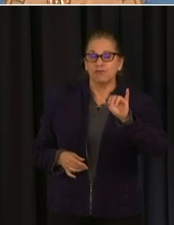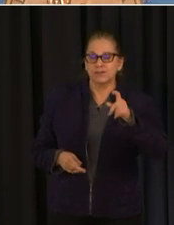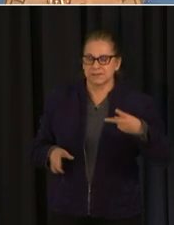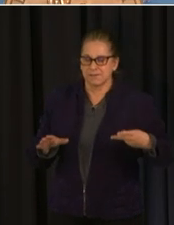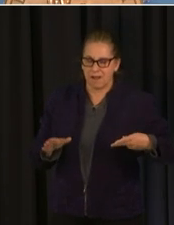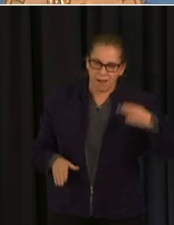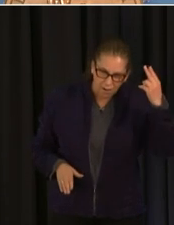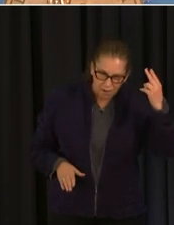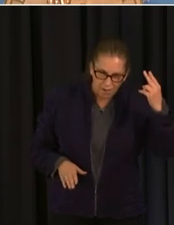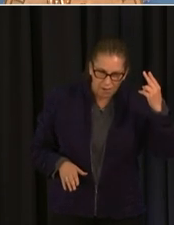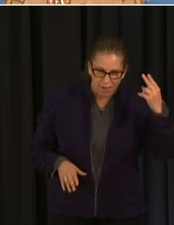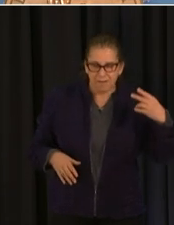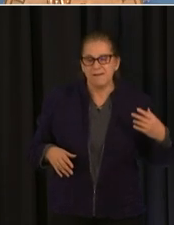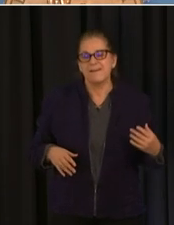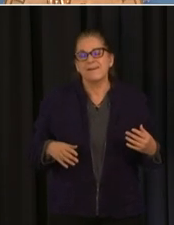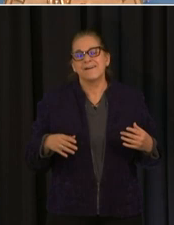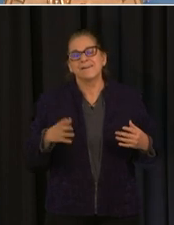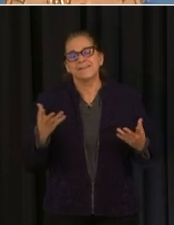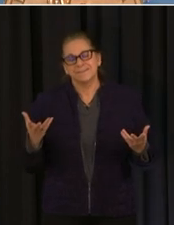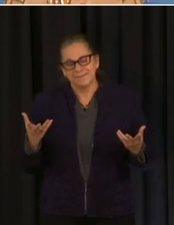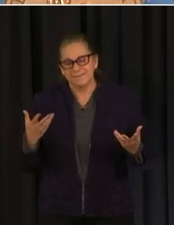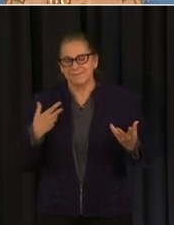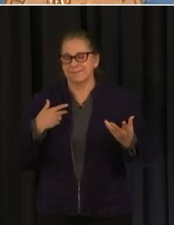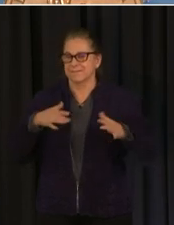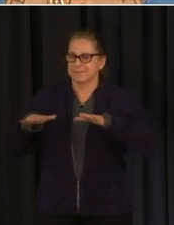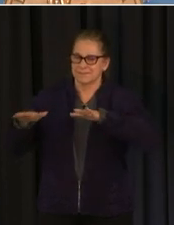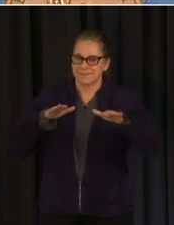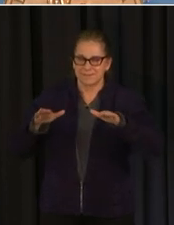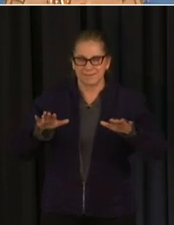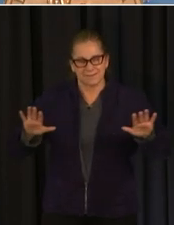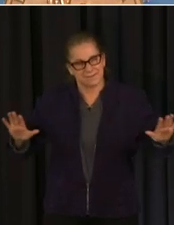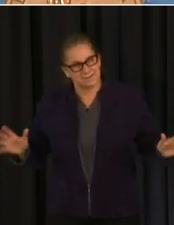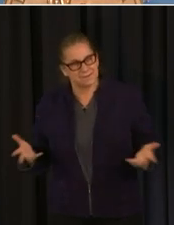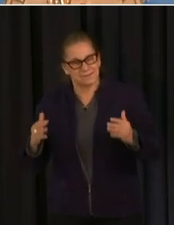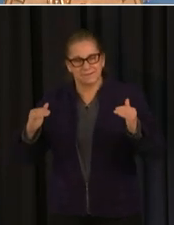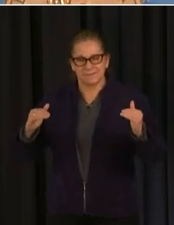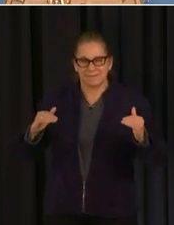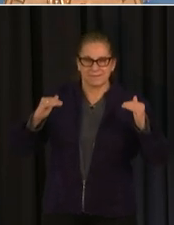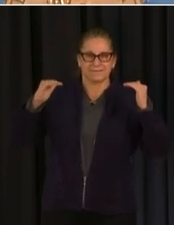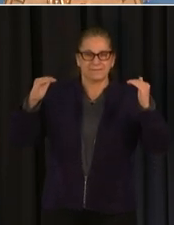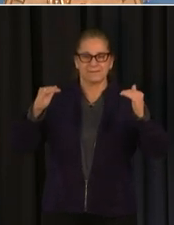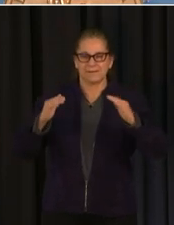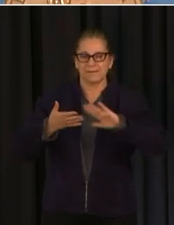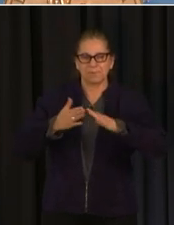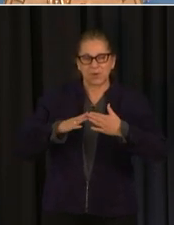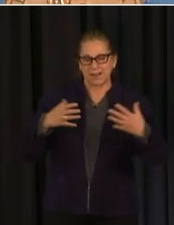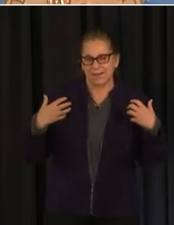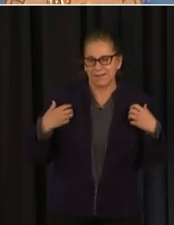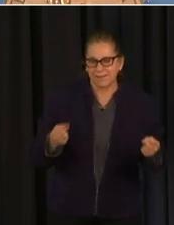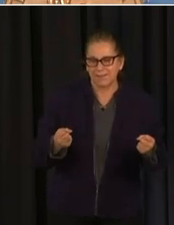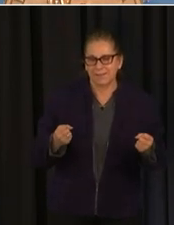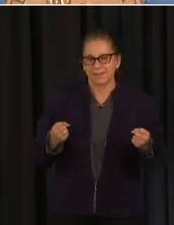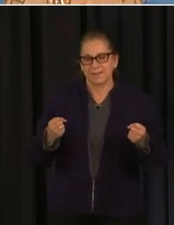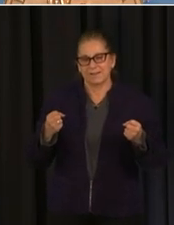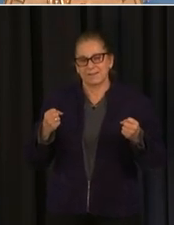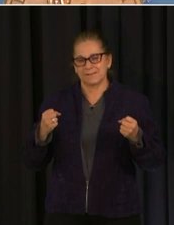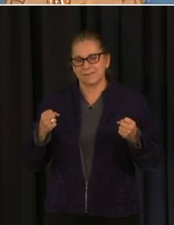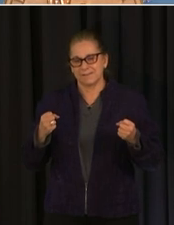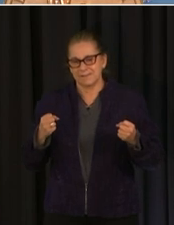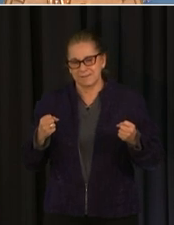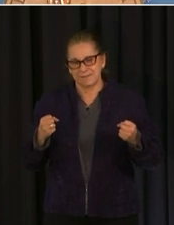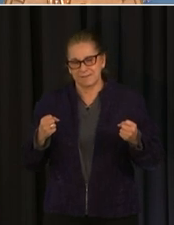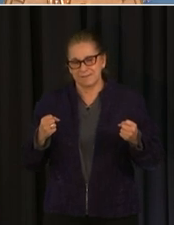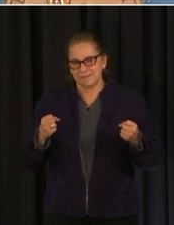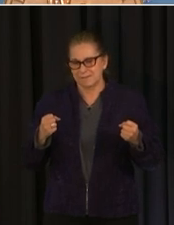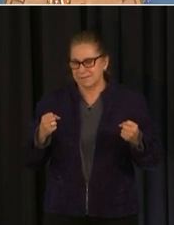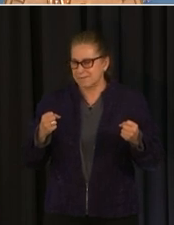that that they have outreach efforts out in communities um as well um until everybody is is making